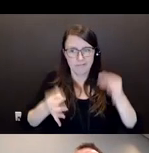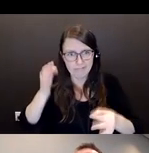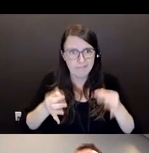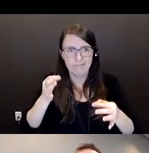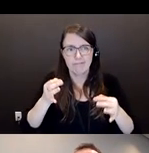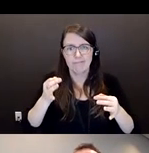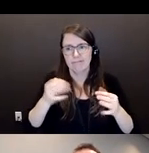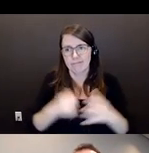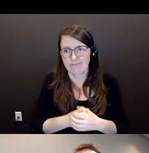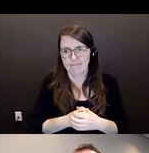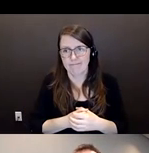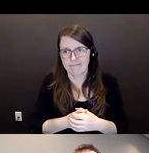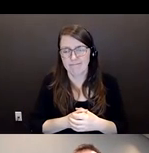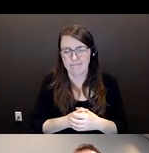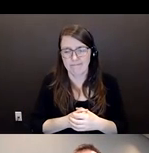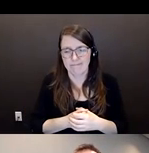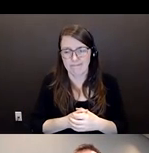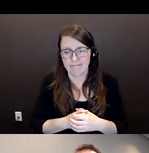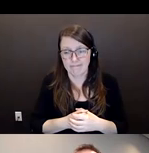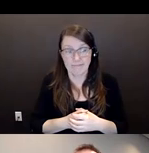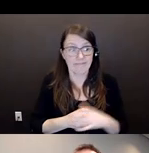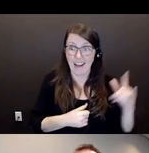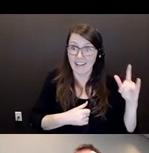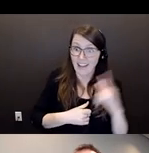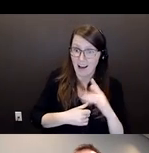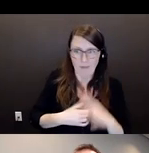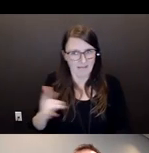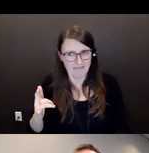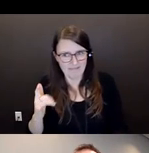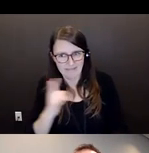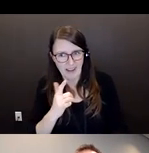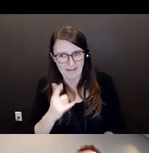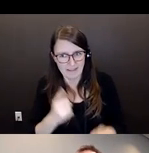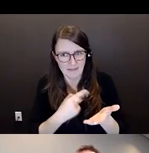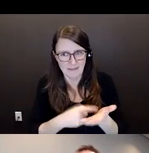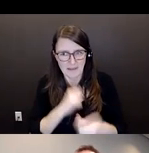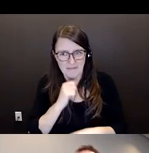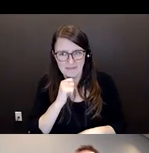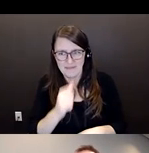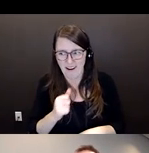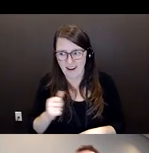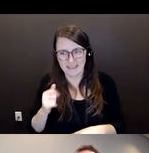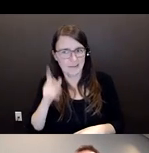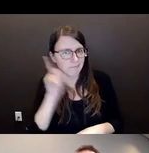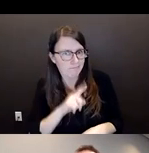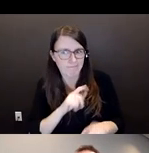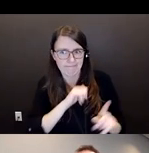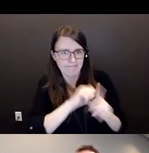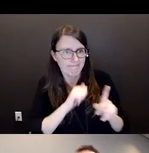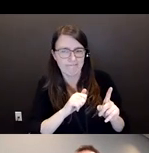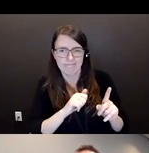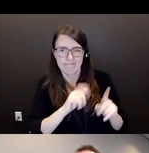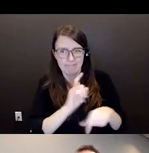not. Thank you, Martin. Another great question. For those of us that suspect